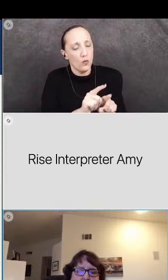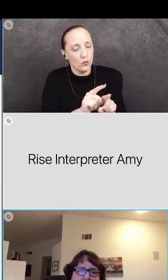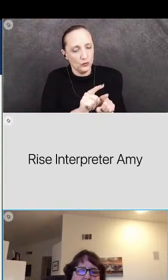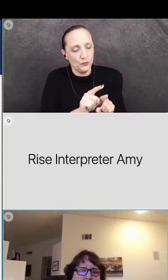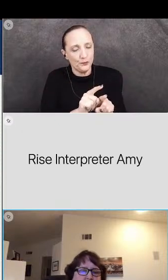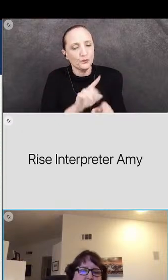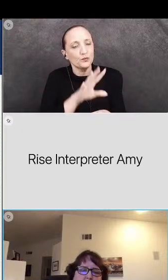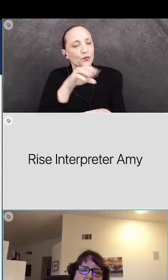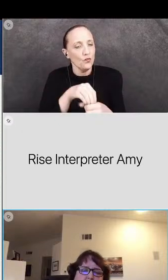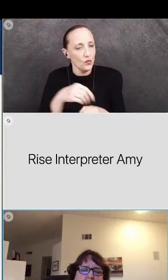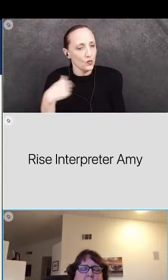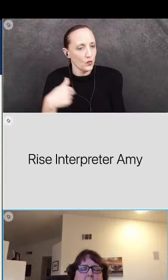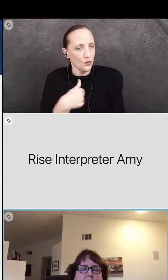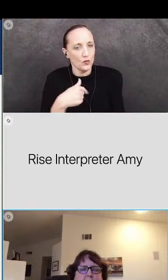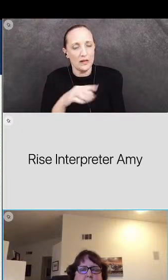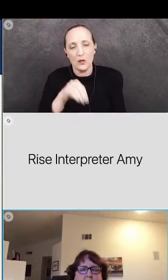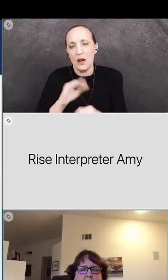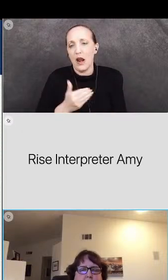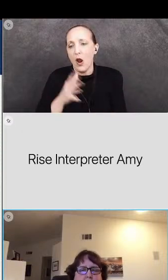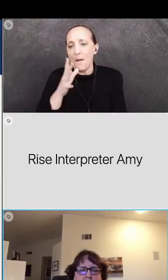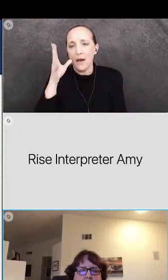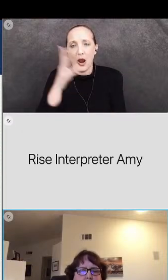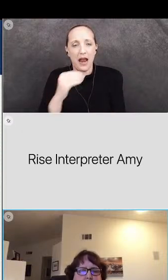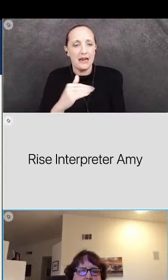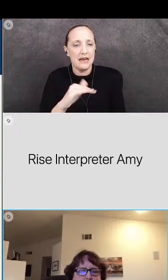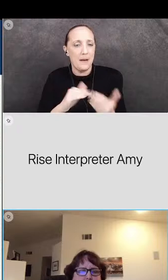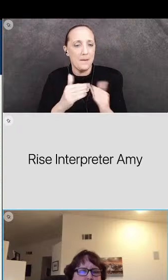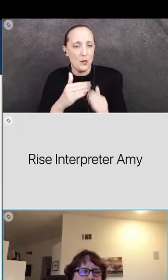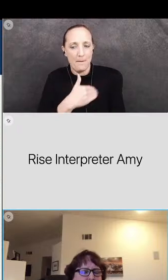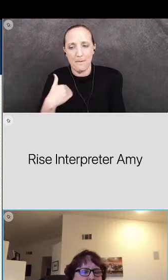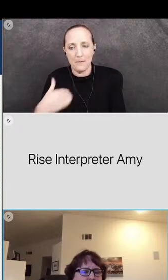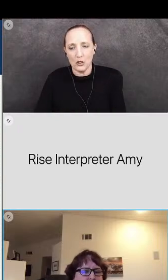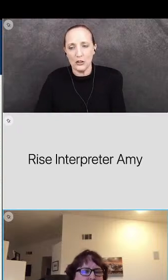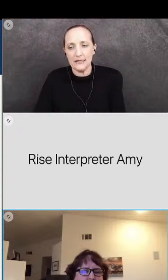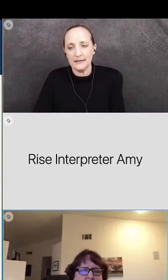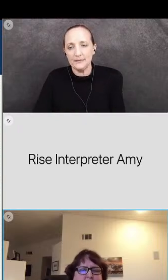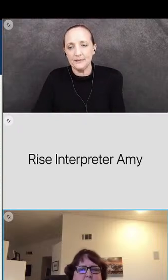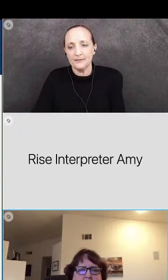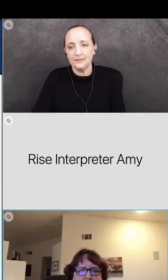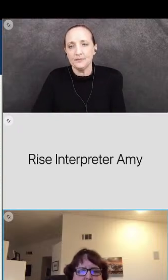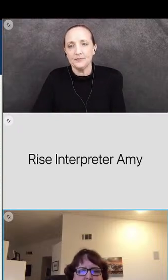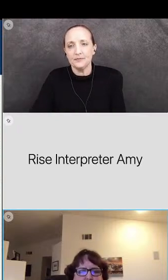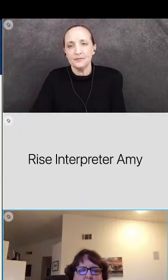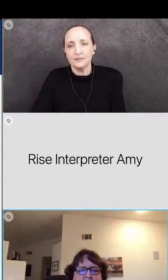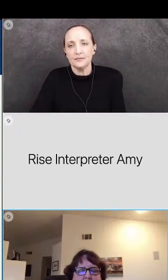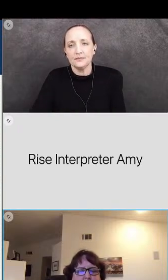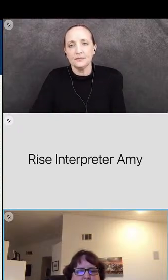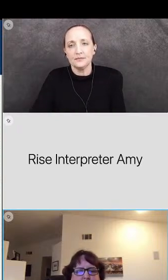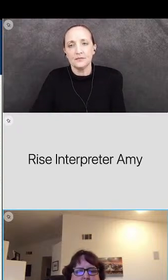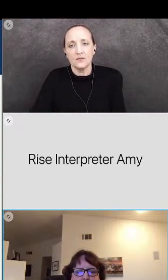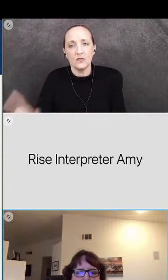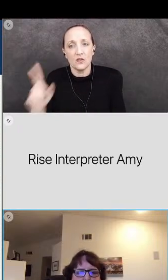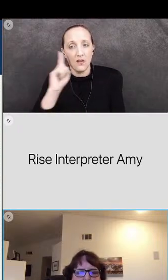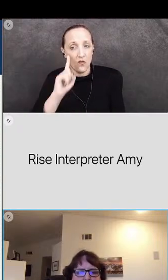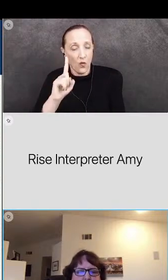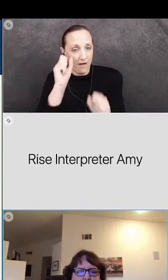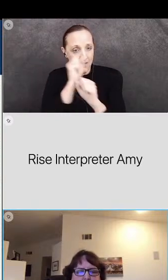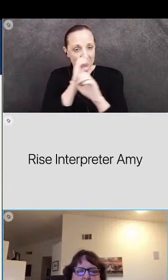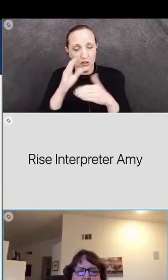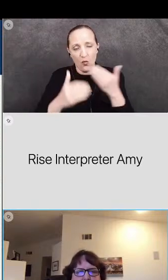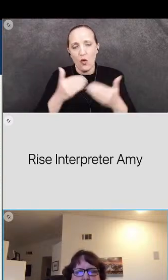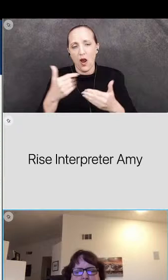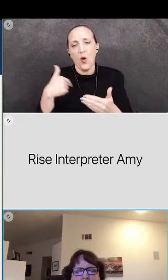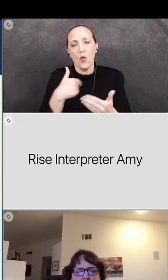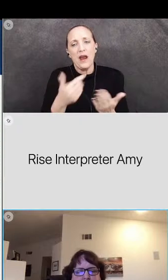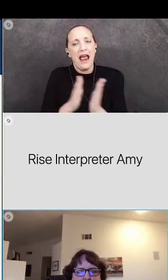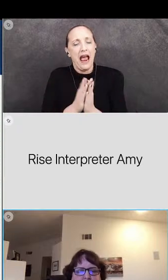within this we also included our parents and community members and so to begin the vision process we asked the question what do we